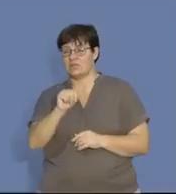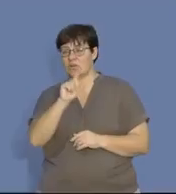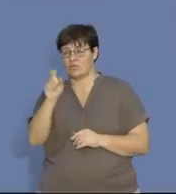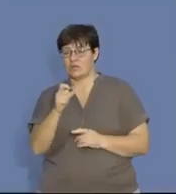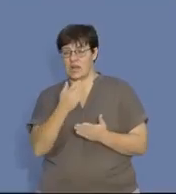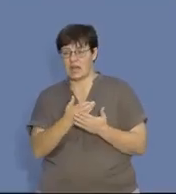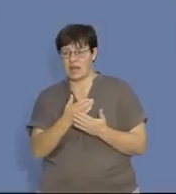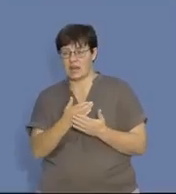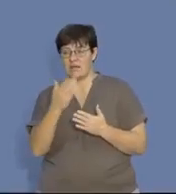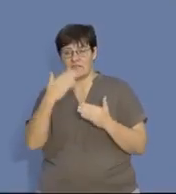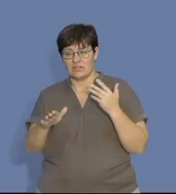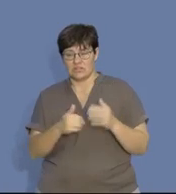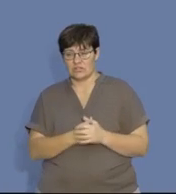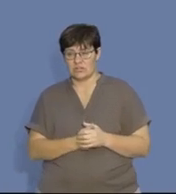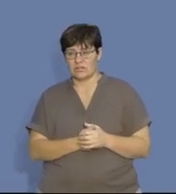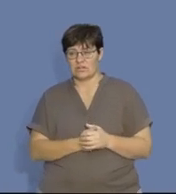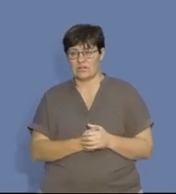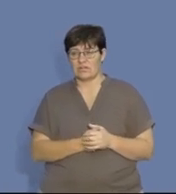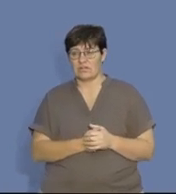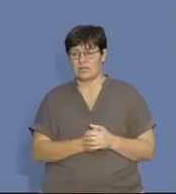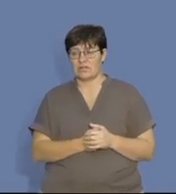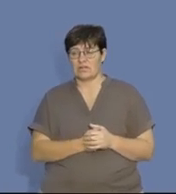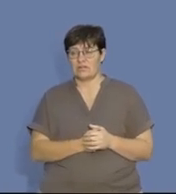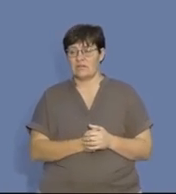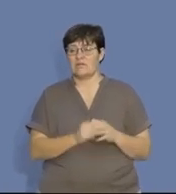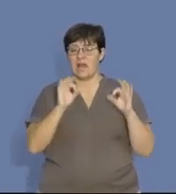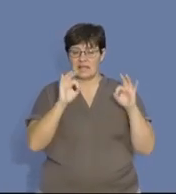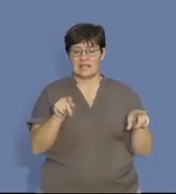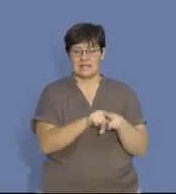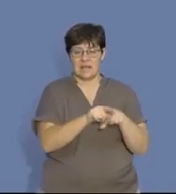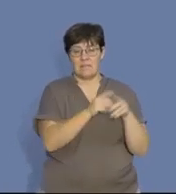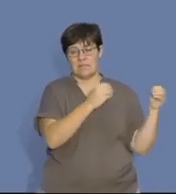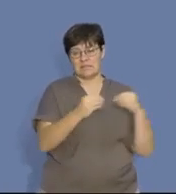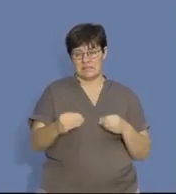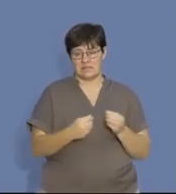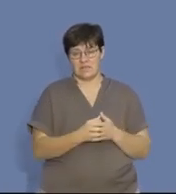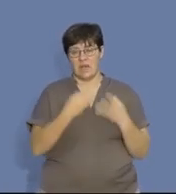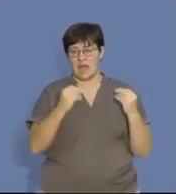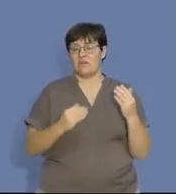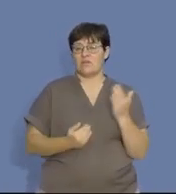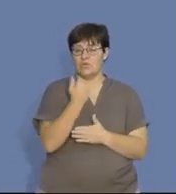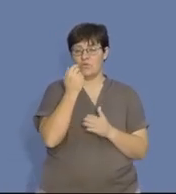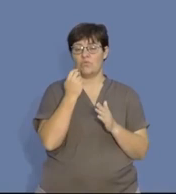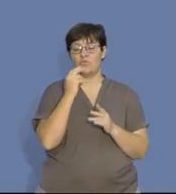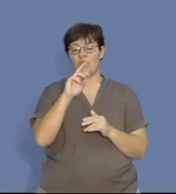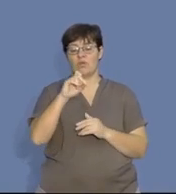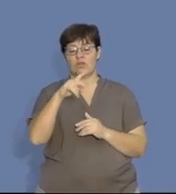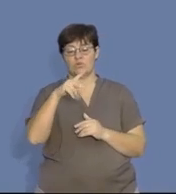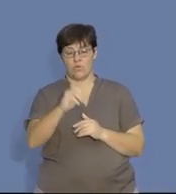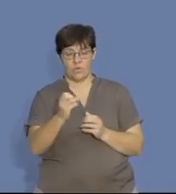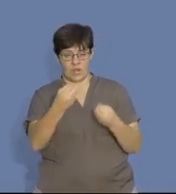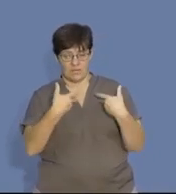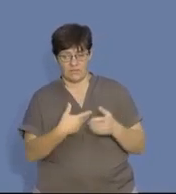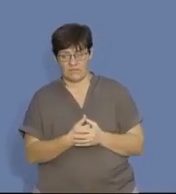of the next question we can complete, right? So, we've got the exact same business, but we've got new set of